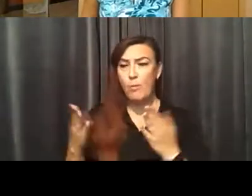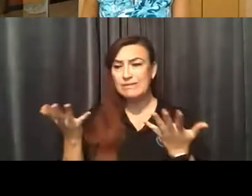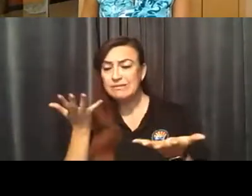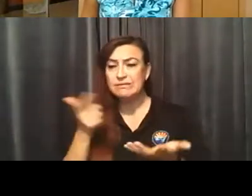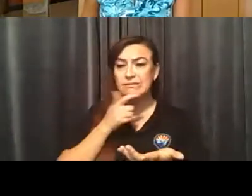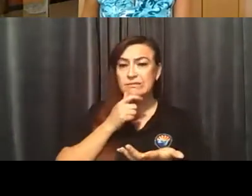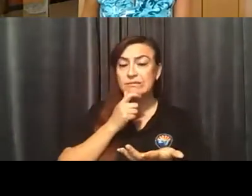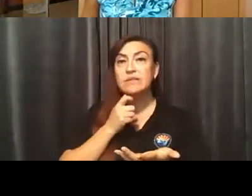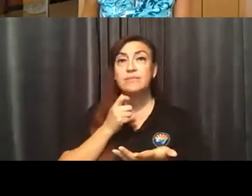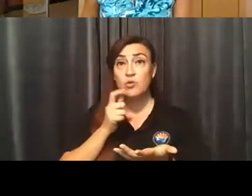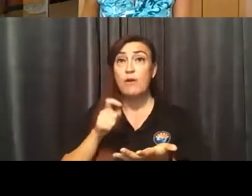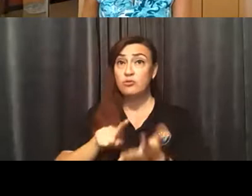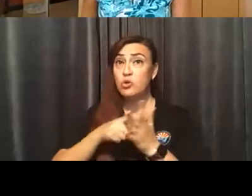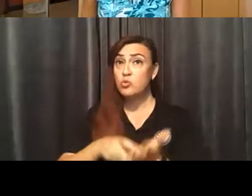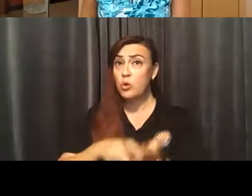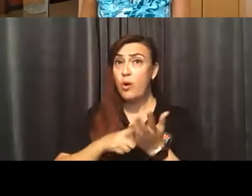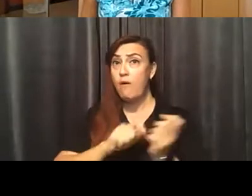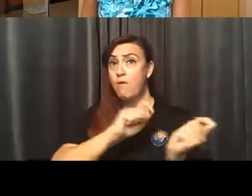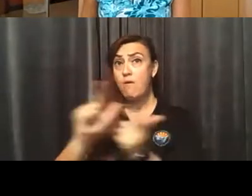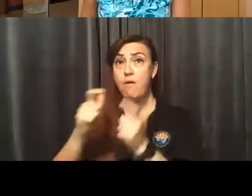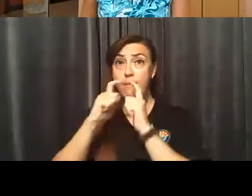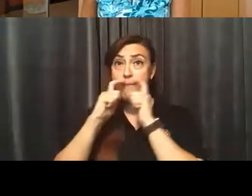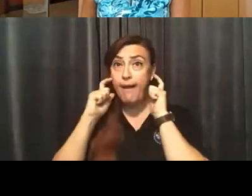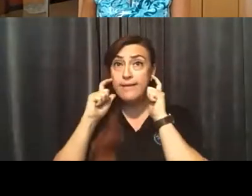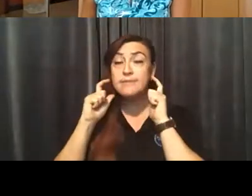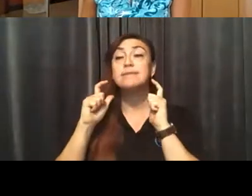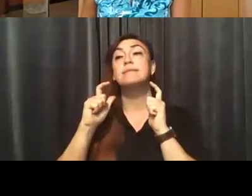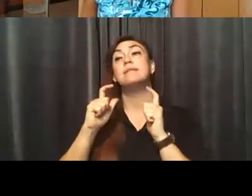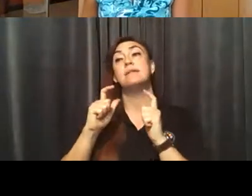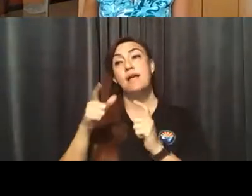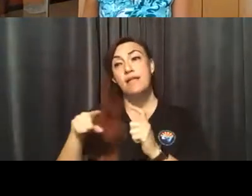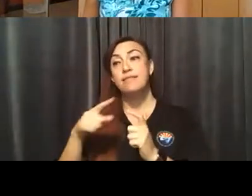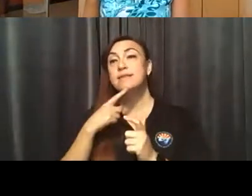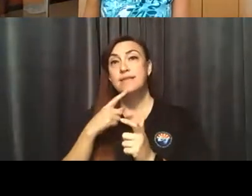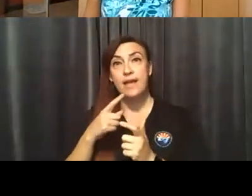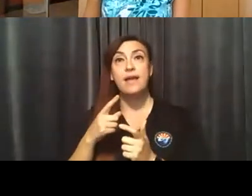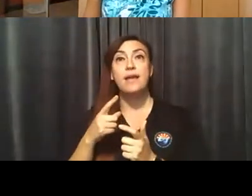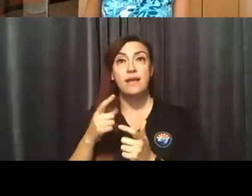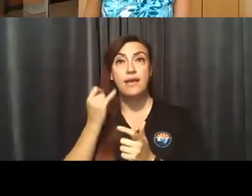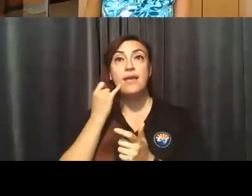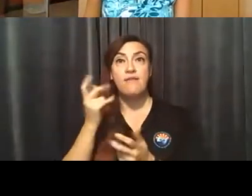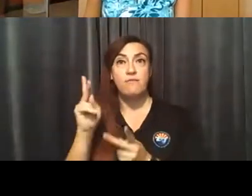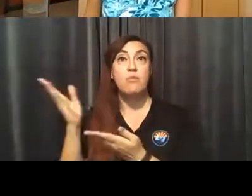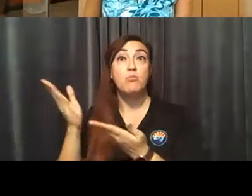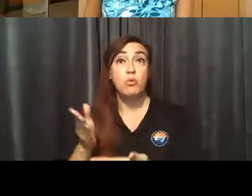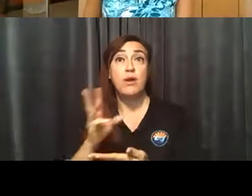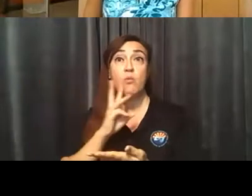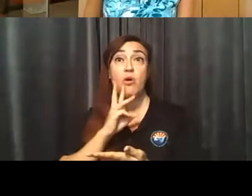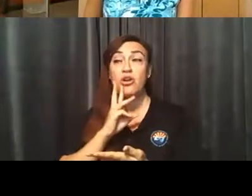you're going to have to start requiring masks. They do recommend that you recommend that your patrons to bring their own water bottle to